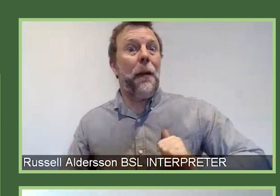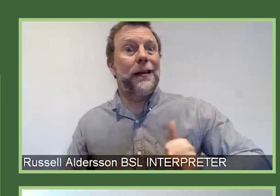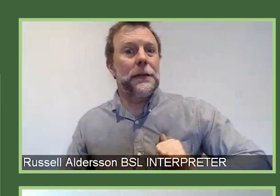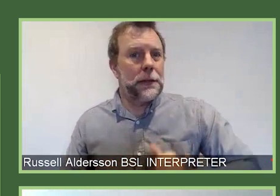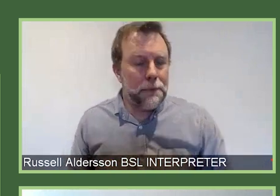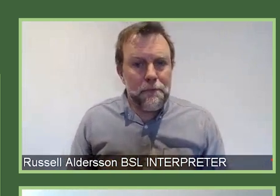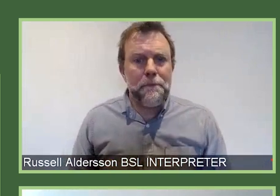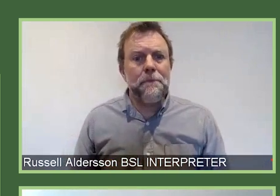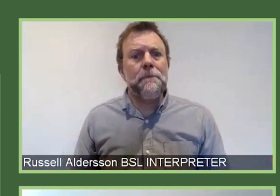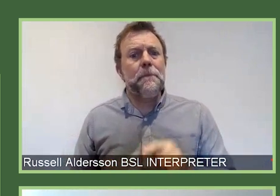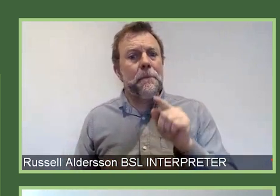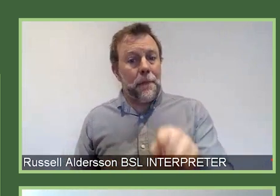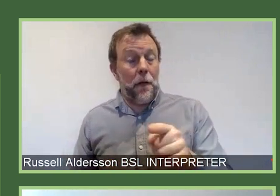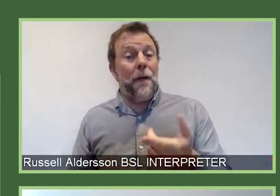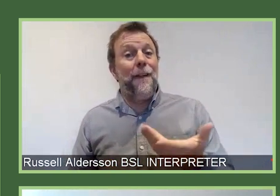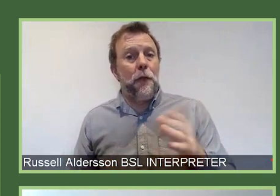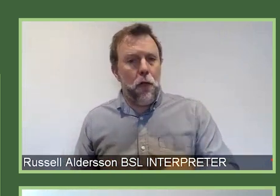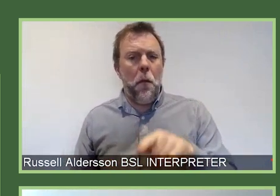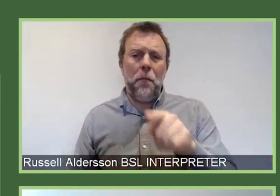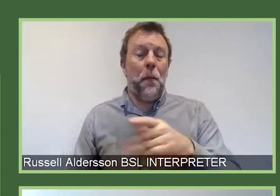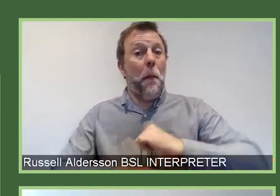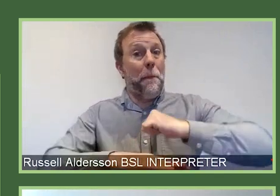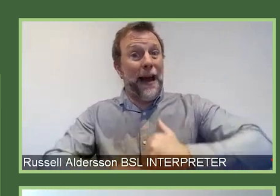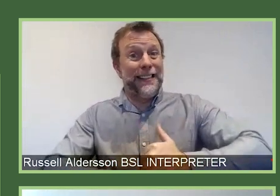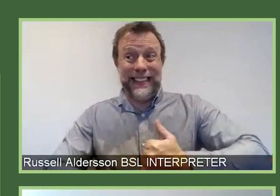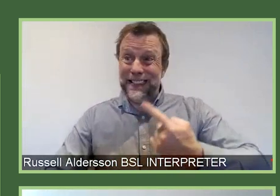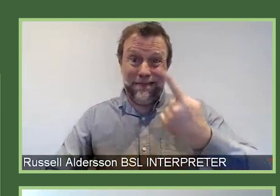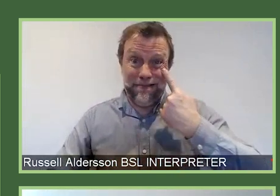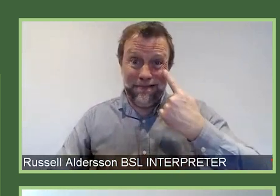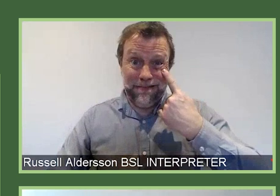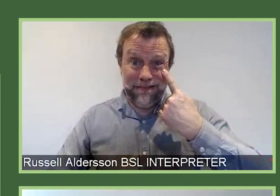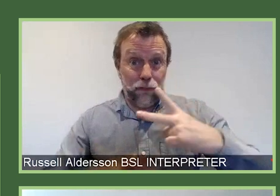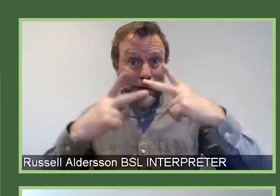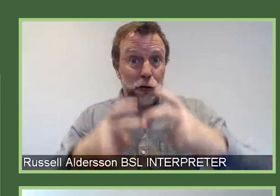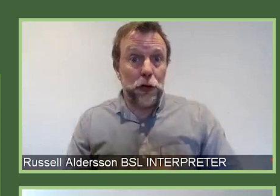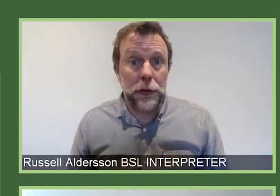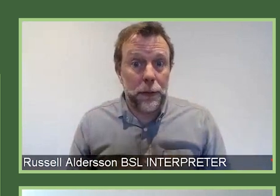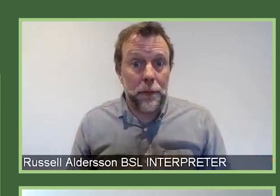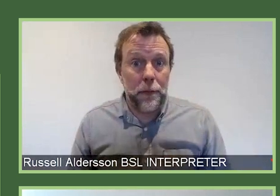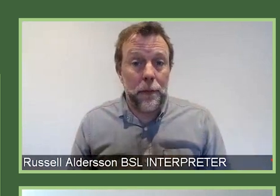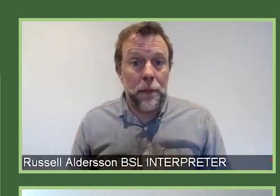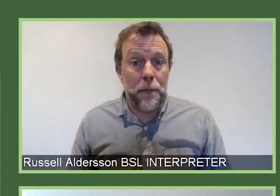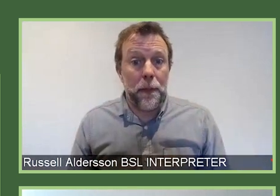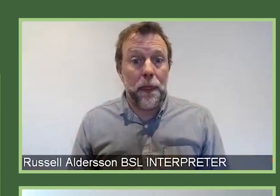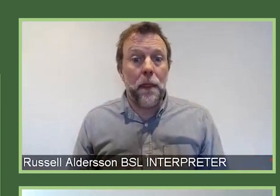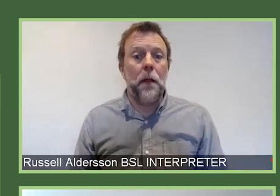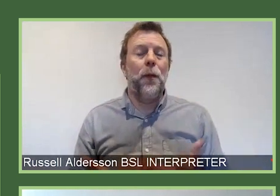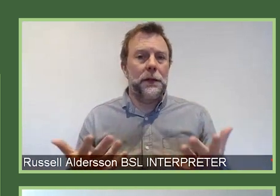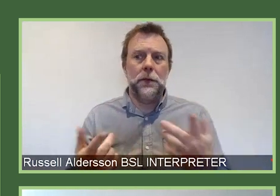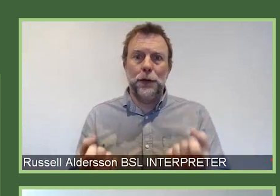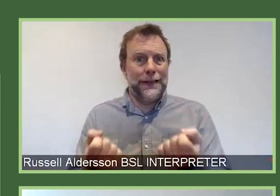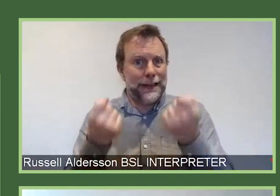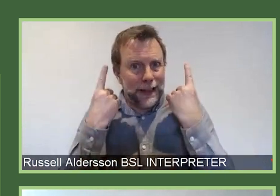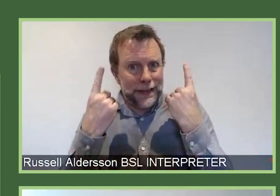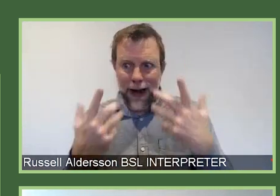have in the past come from basic curiosity-driven fundamental research, which is aimed at solely understanding how life